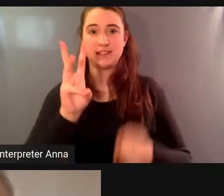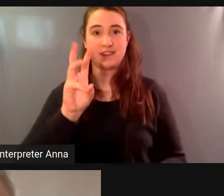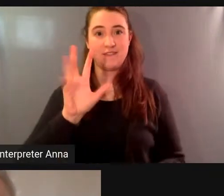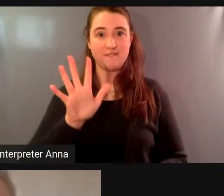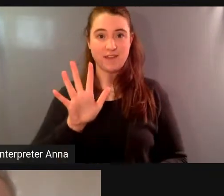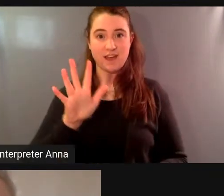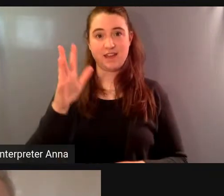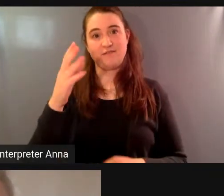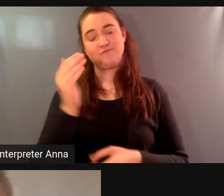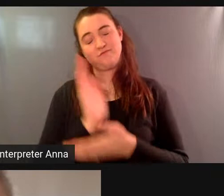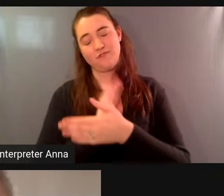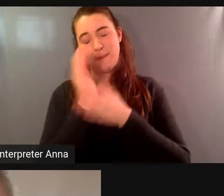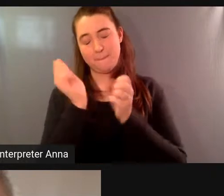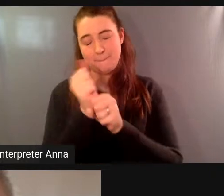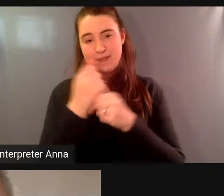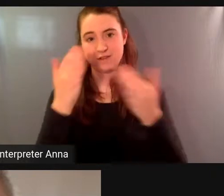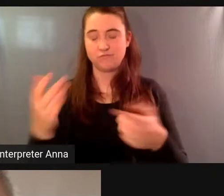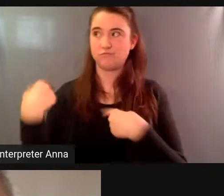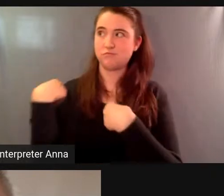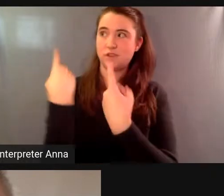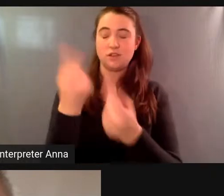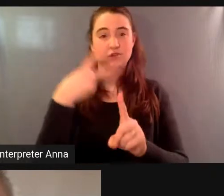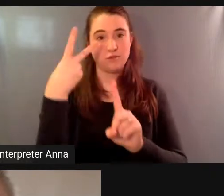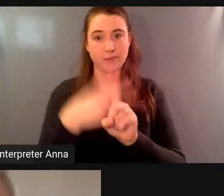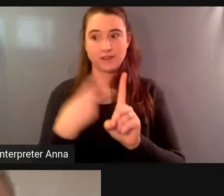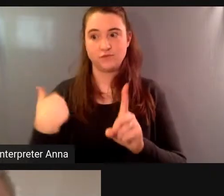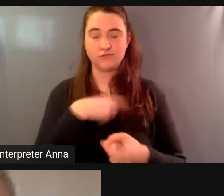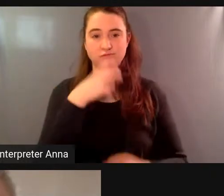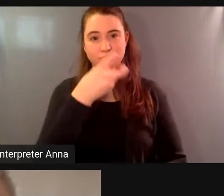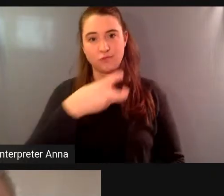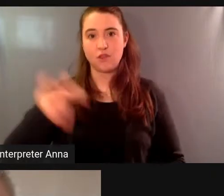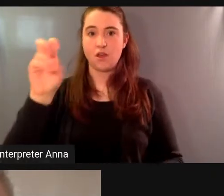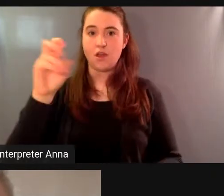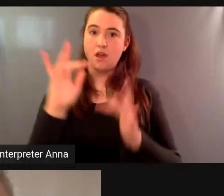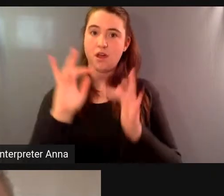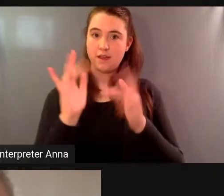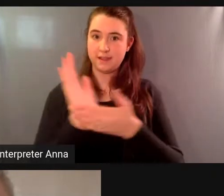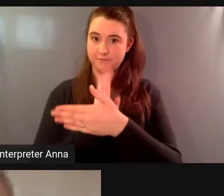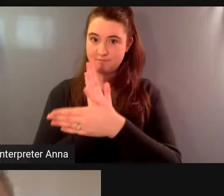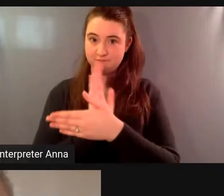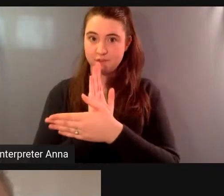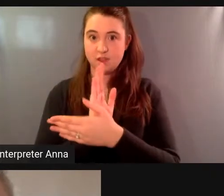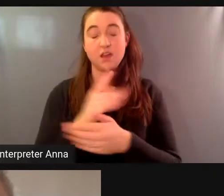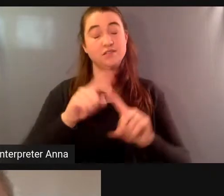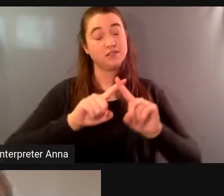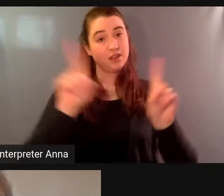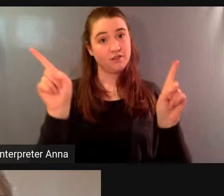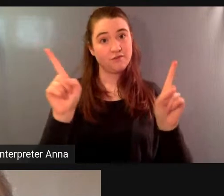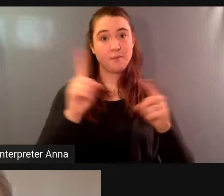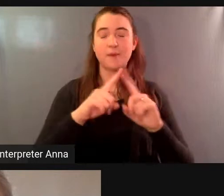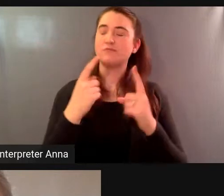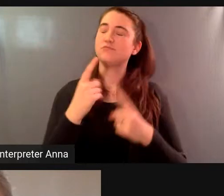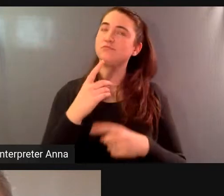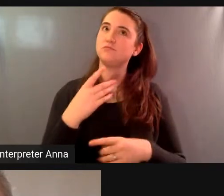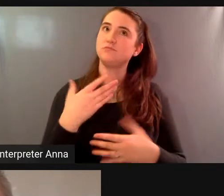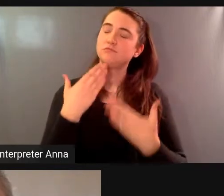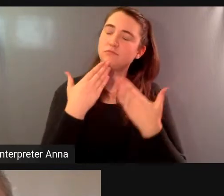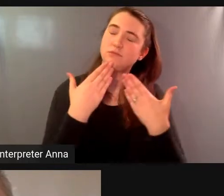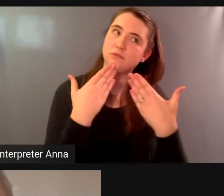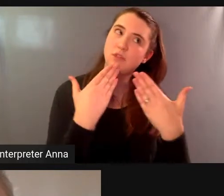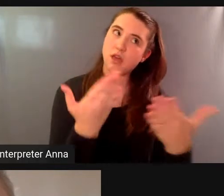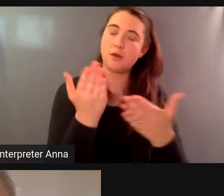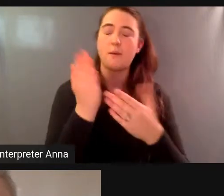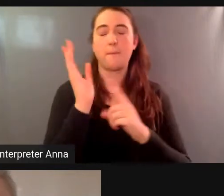months now since we transitioned to online programming and while it's different we're also really really really grateful for moments like these